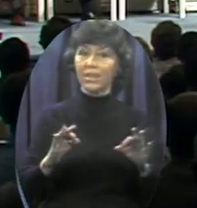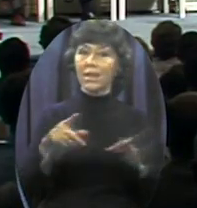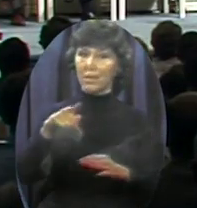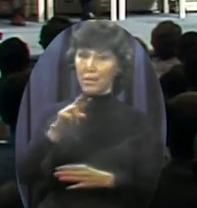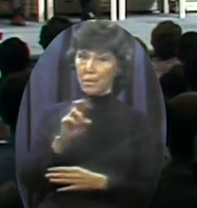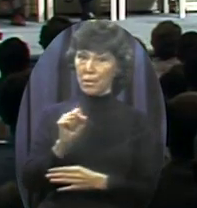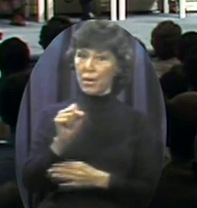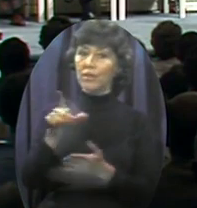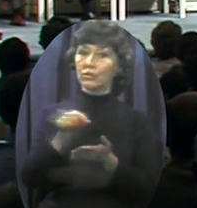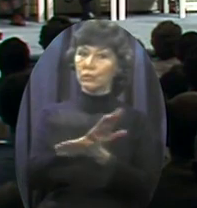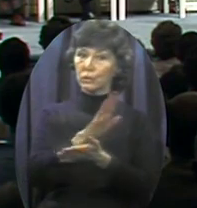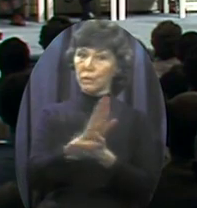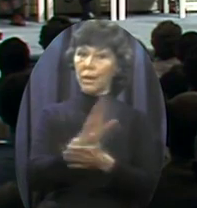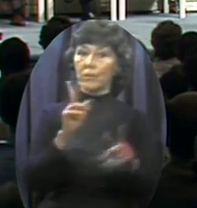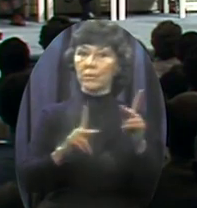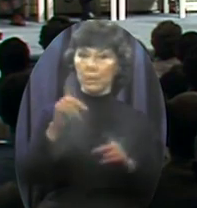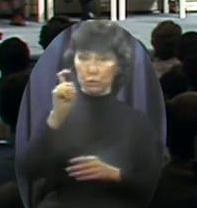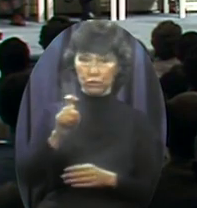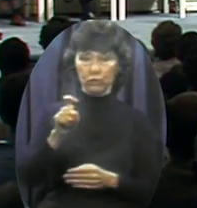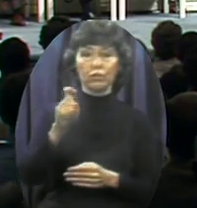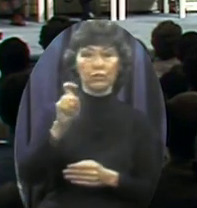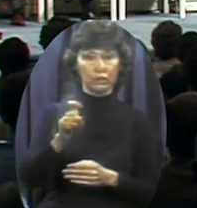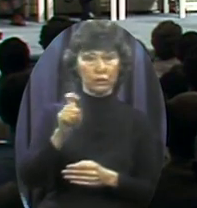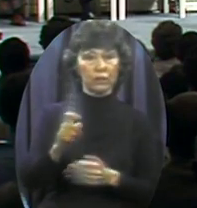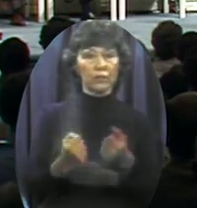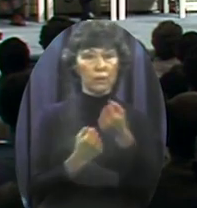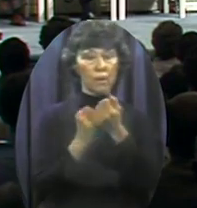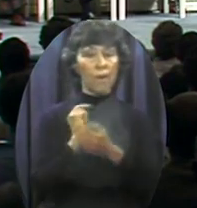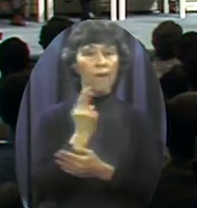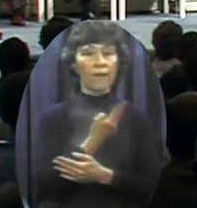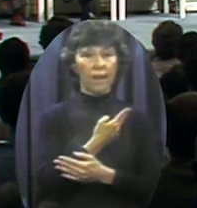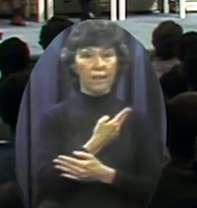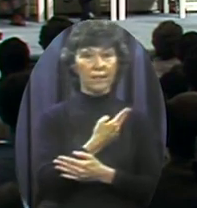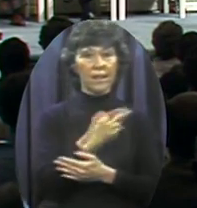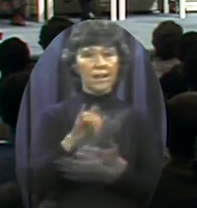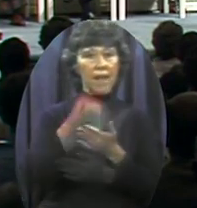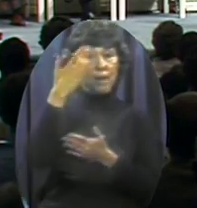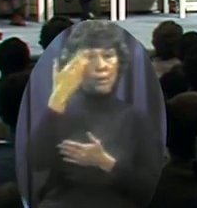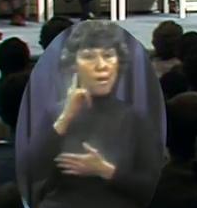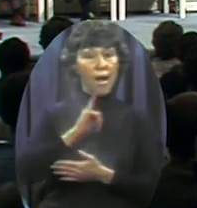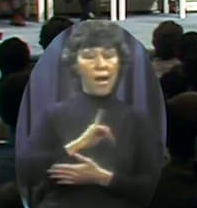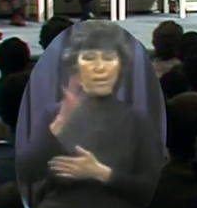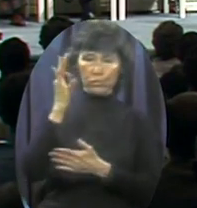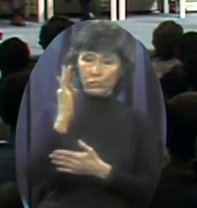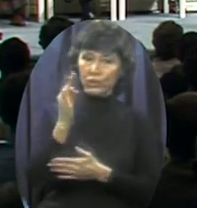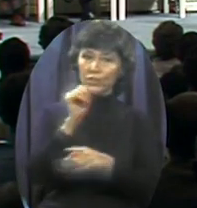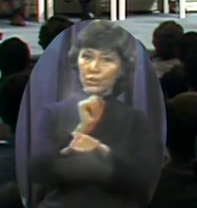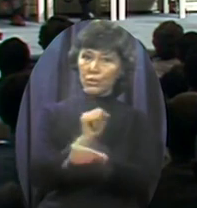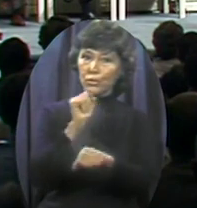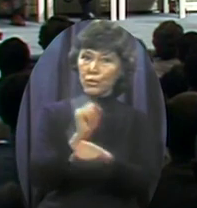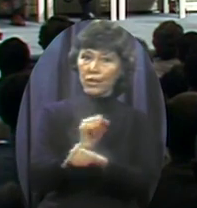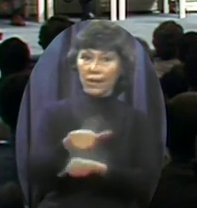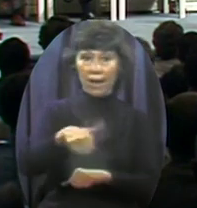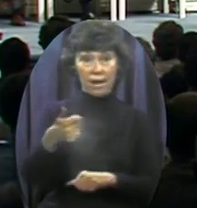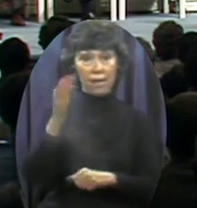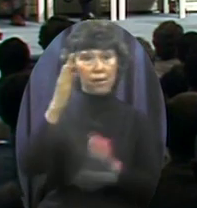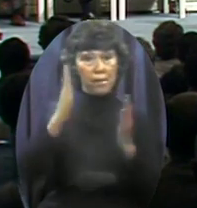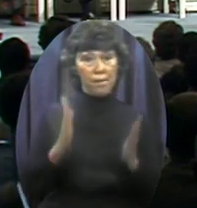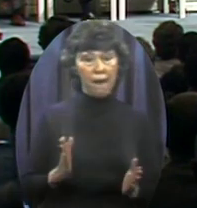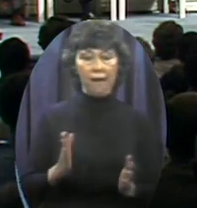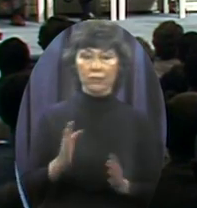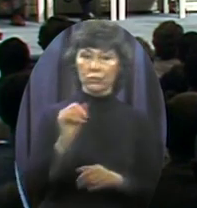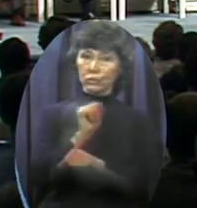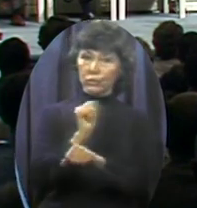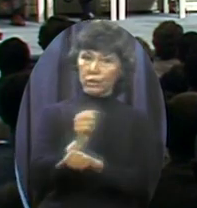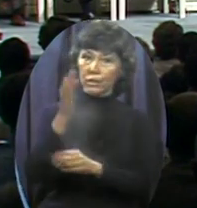And that is what this preacher Jerry Falwell And thousands like this one Are working and praying and preaching to do That's why we want to see A